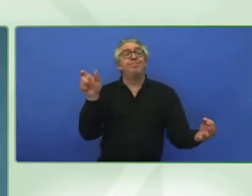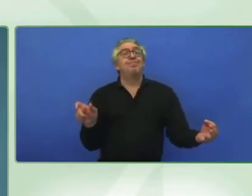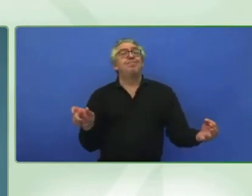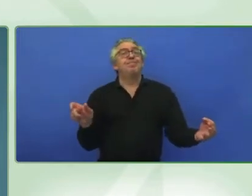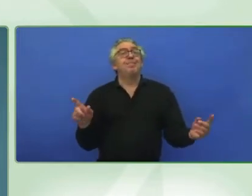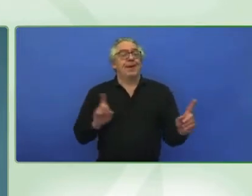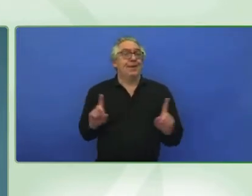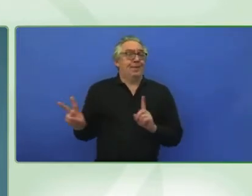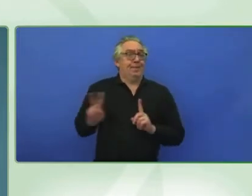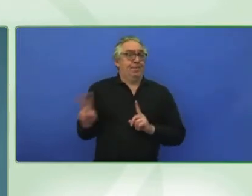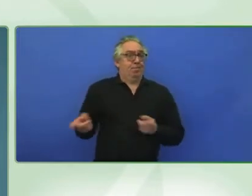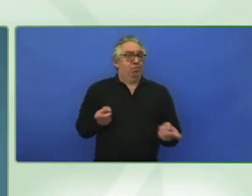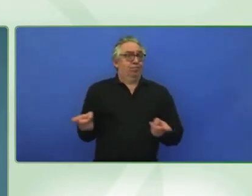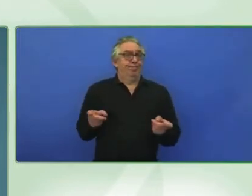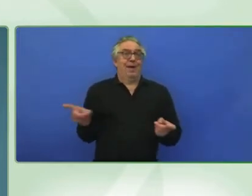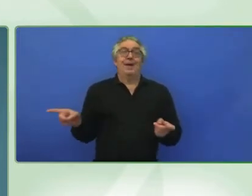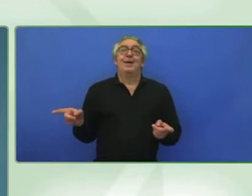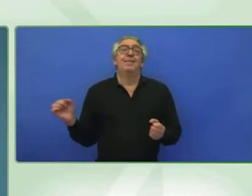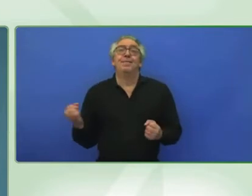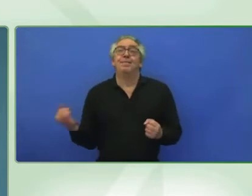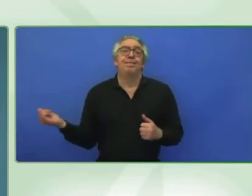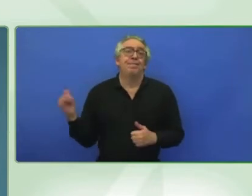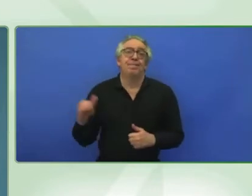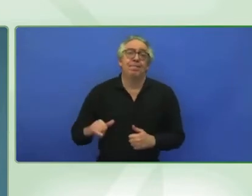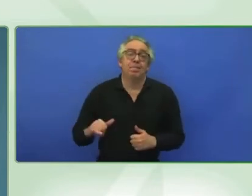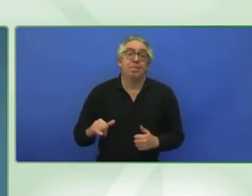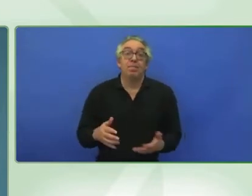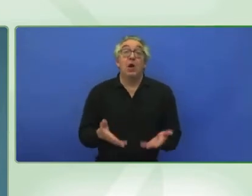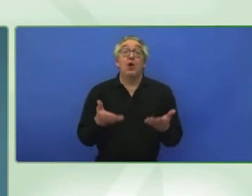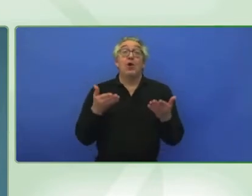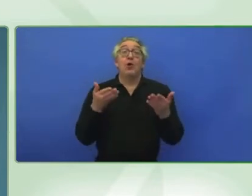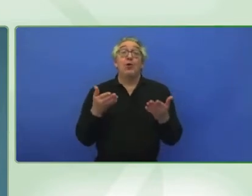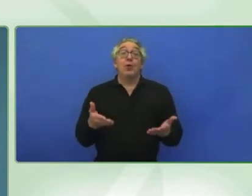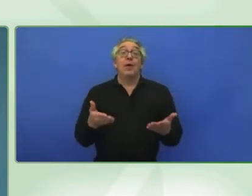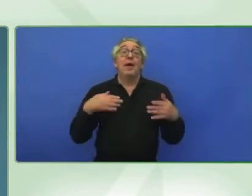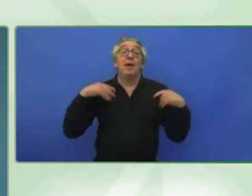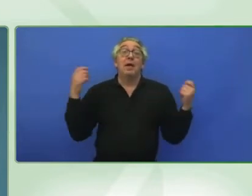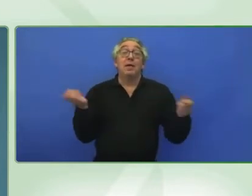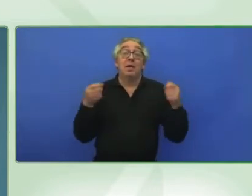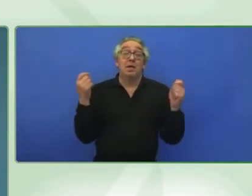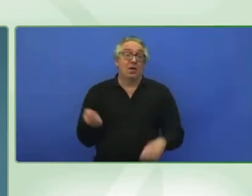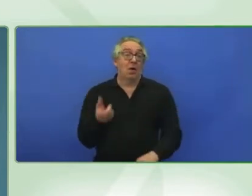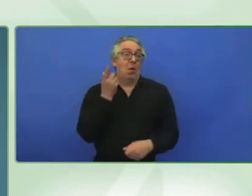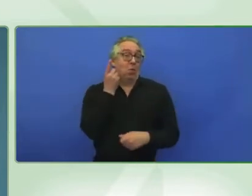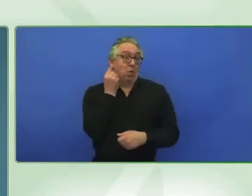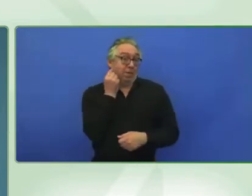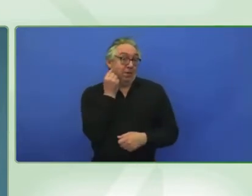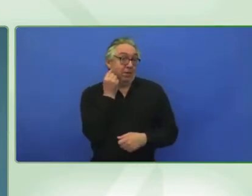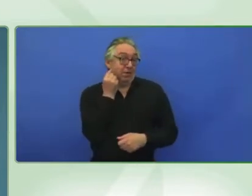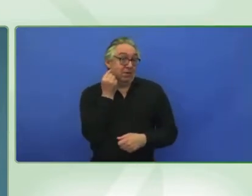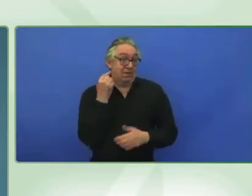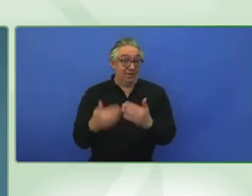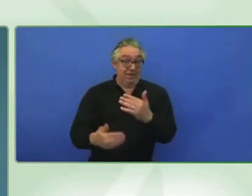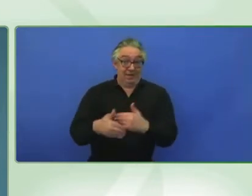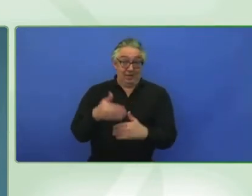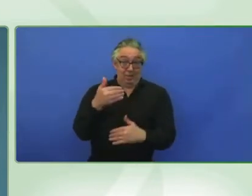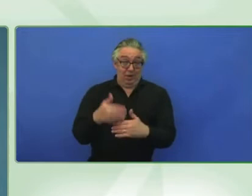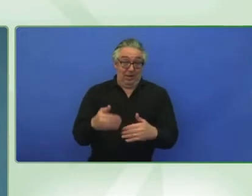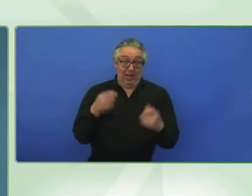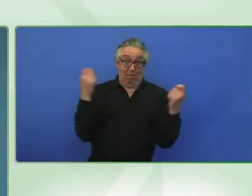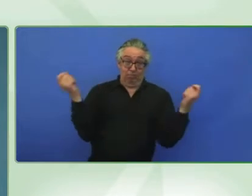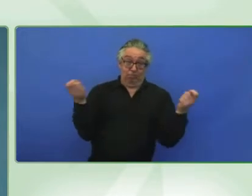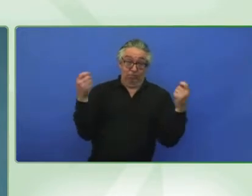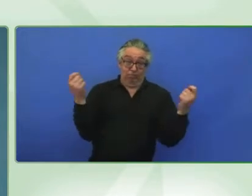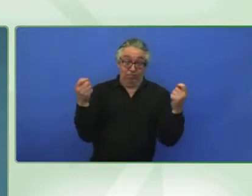we are celebrating women. We are celebrating women with disabilities, and specifically three